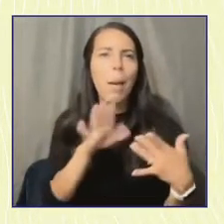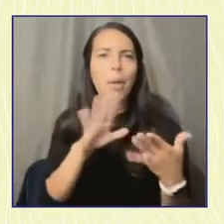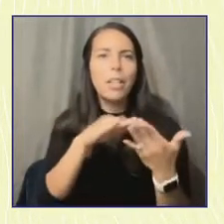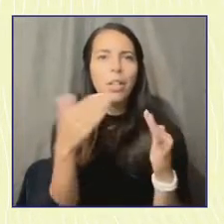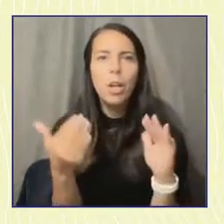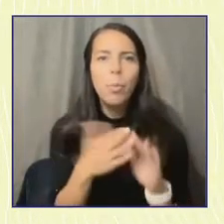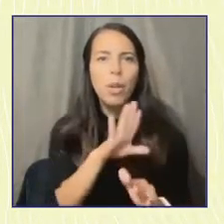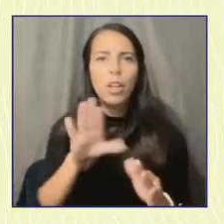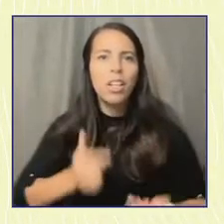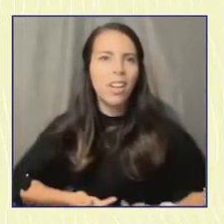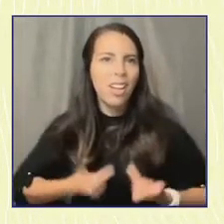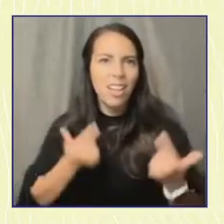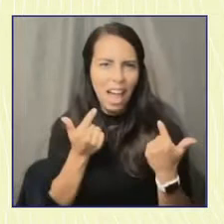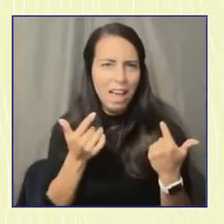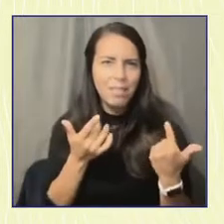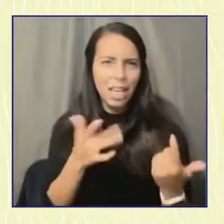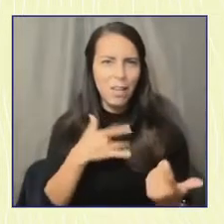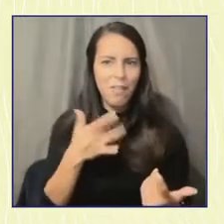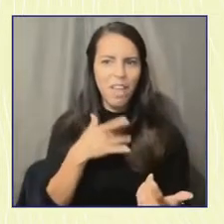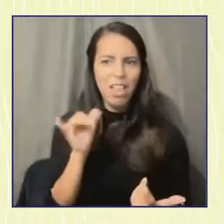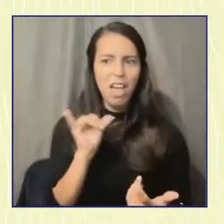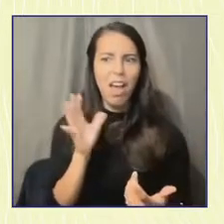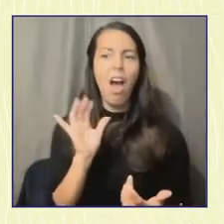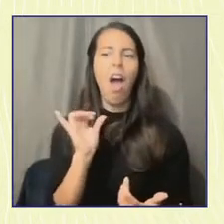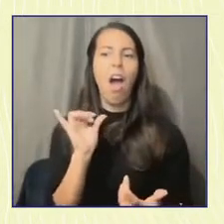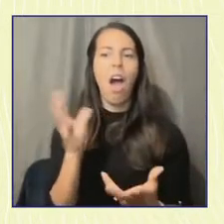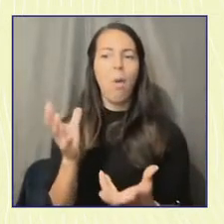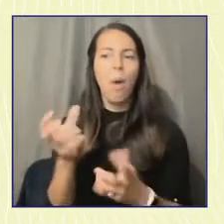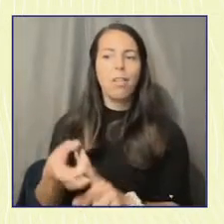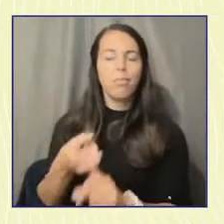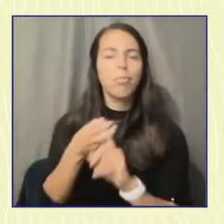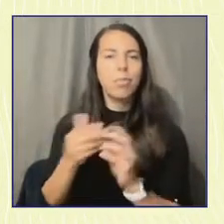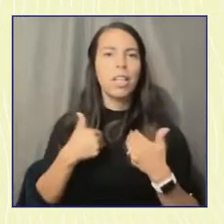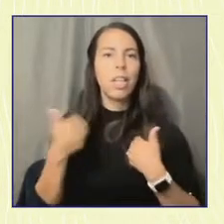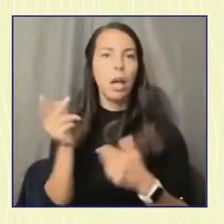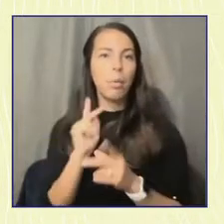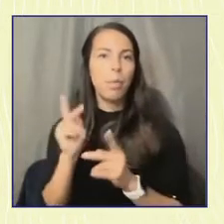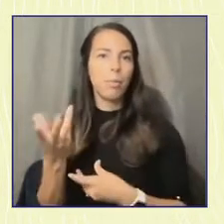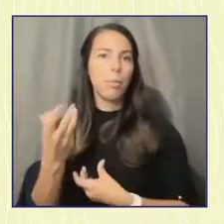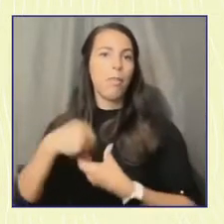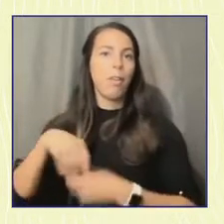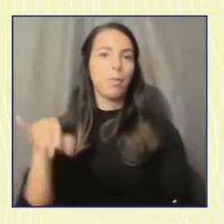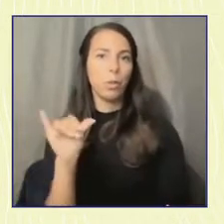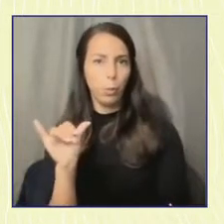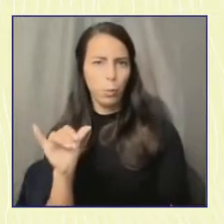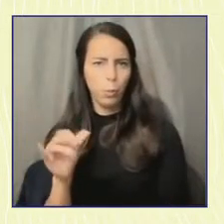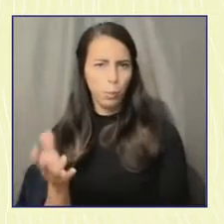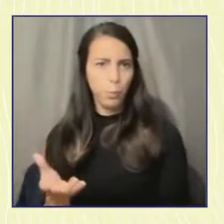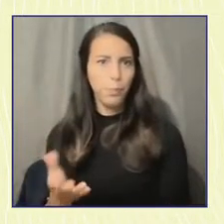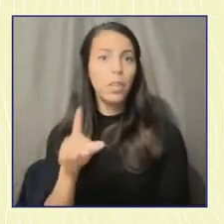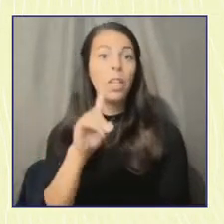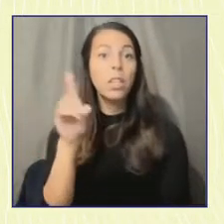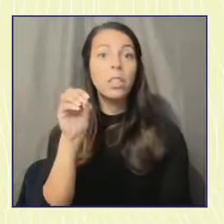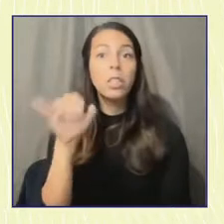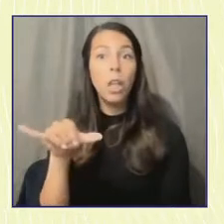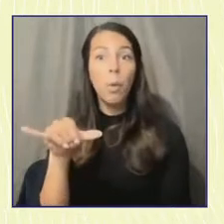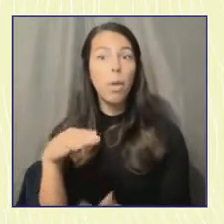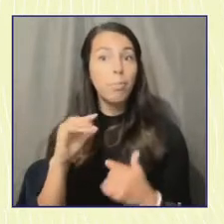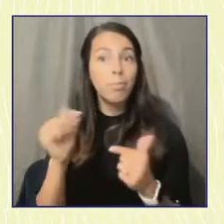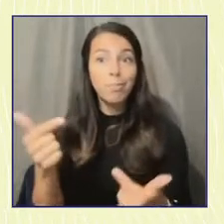that made you want to get other young people involved in political advocacy work. So, Zoe, I'll kick this to you first.